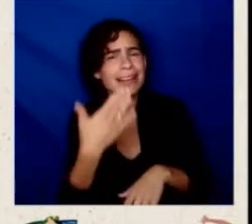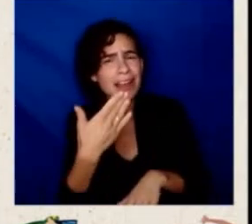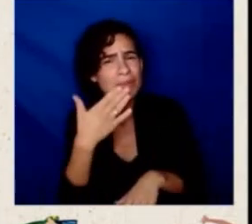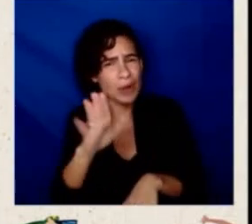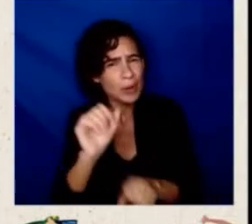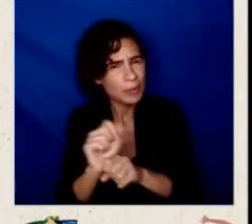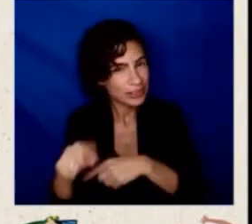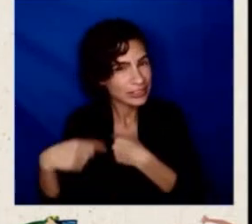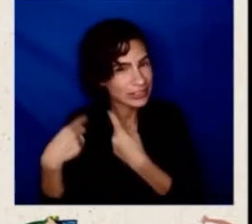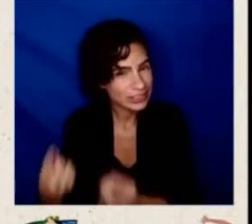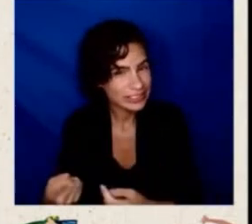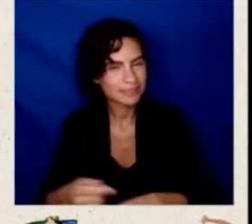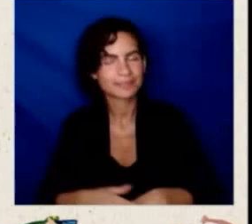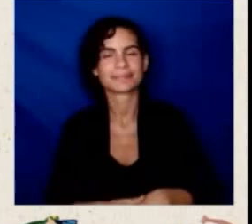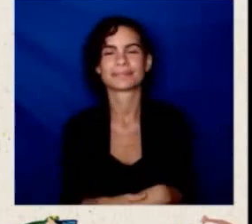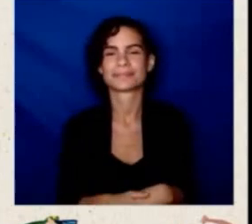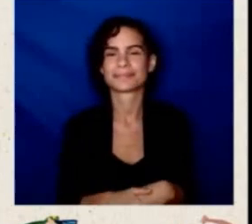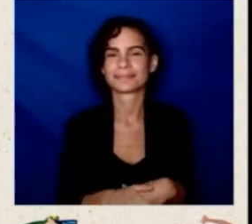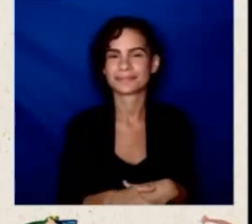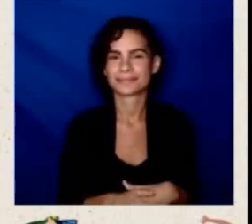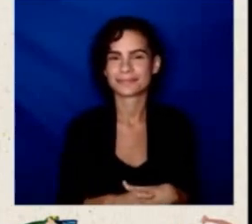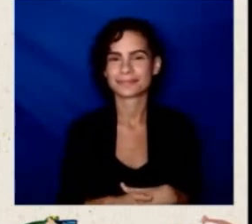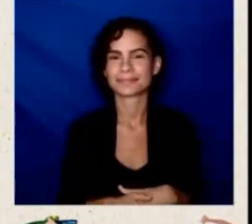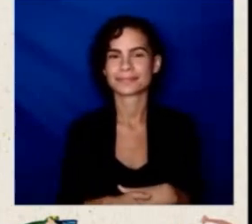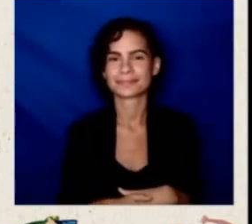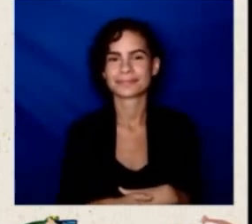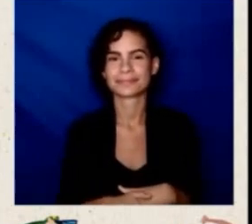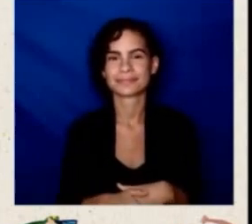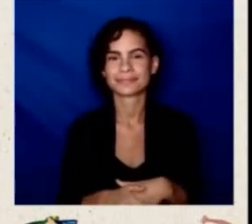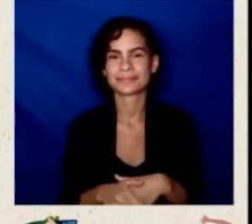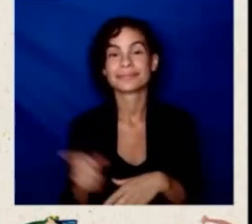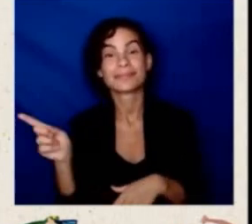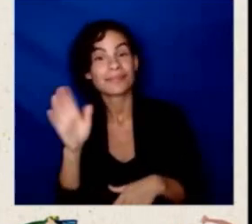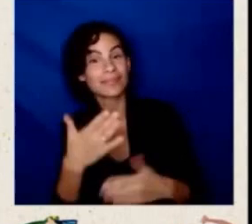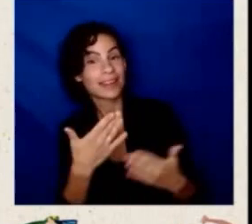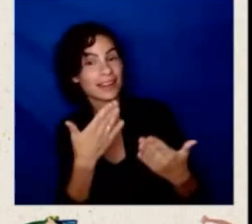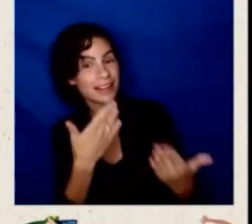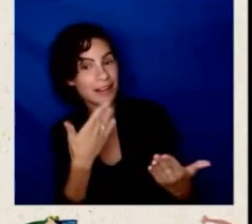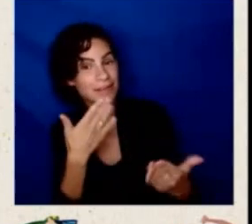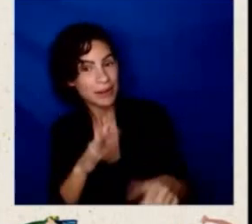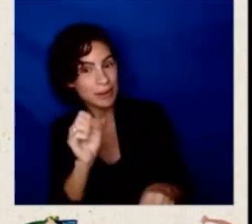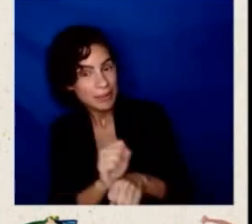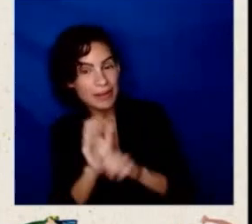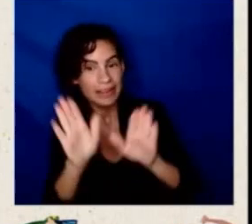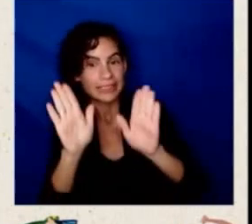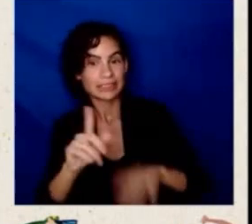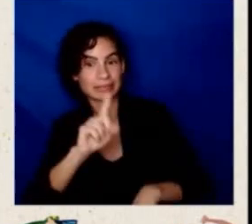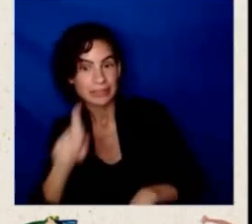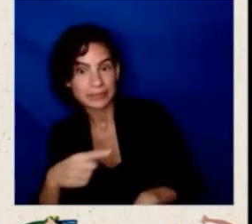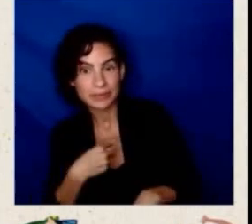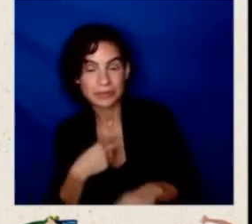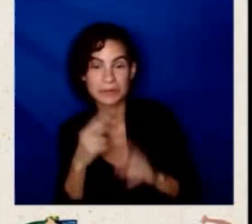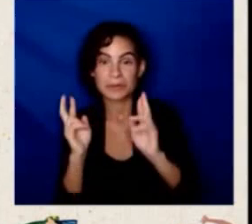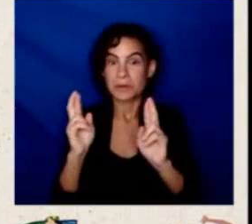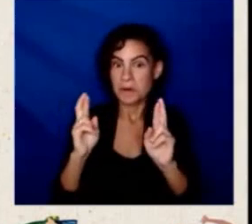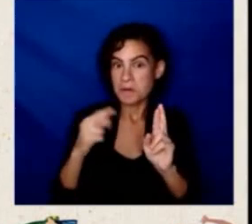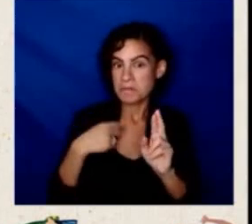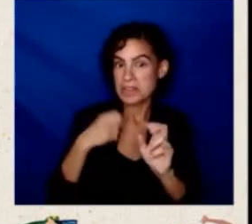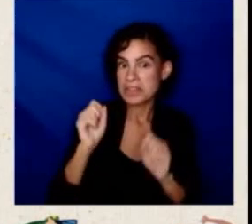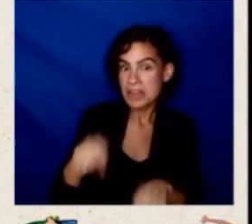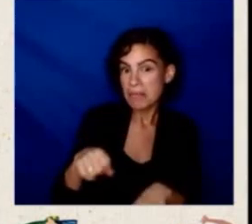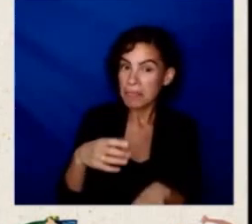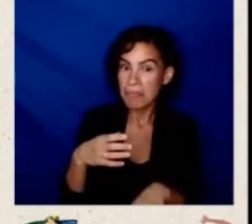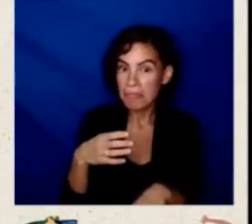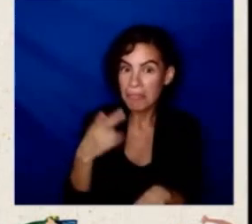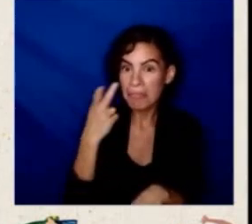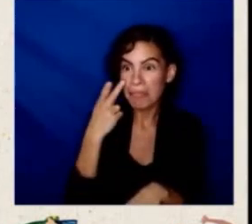your work and for your excellent question. Hope to visit your restaurant one of these days. I hope you have tacos al pastor there. It's my